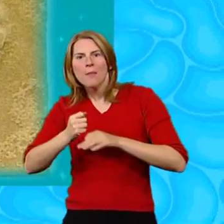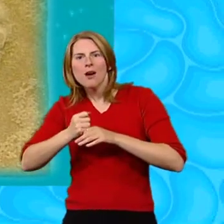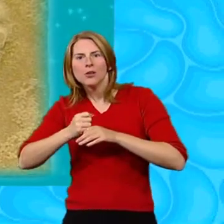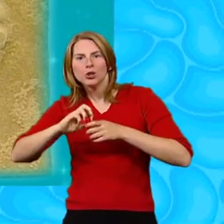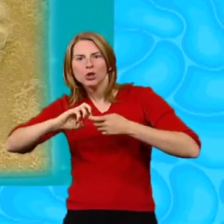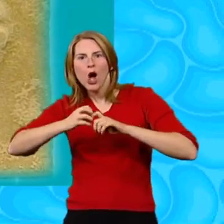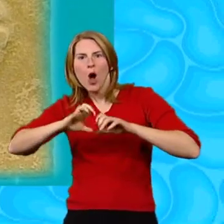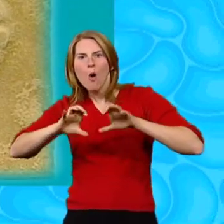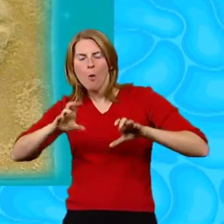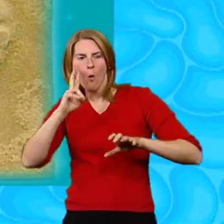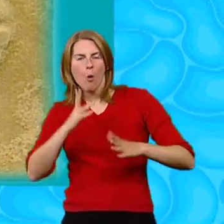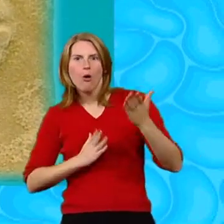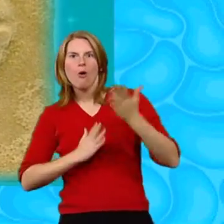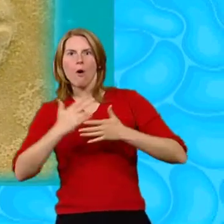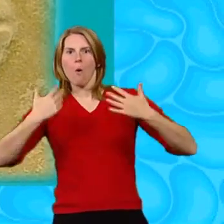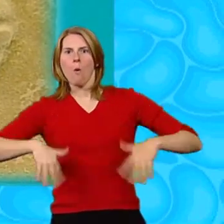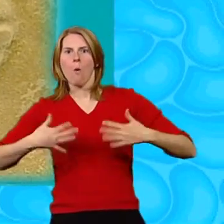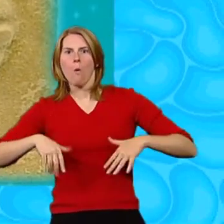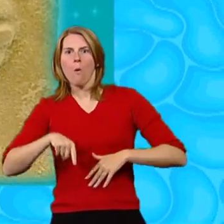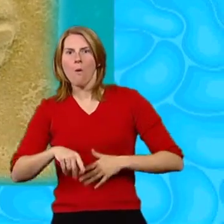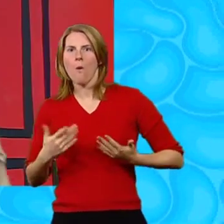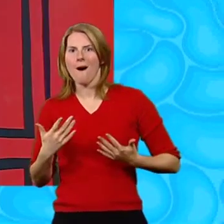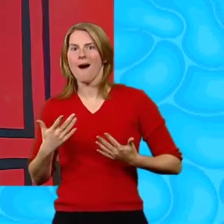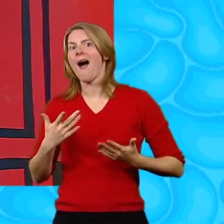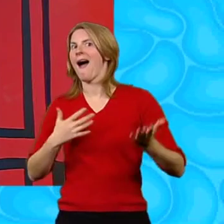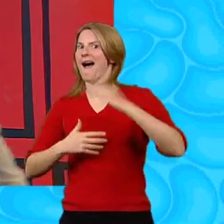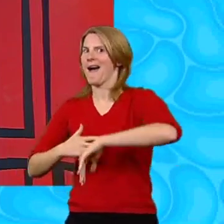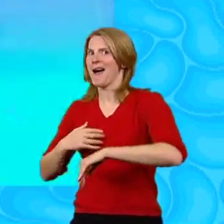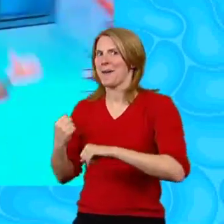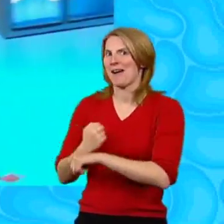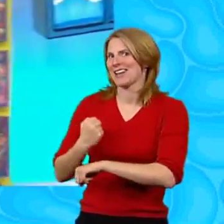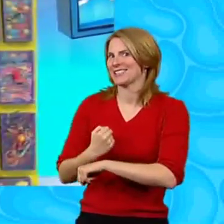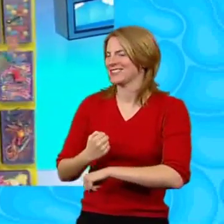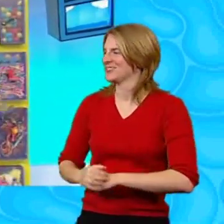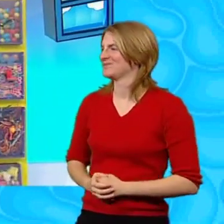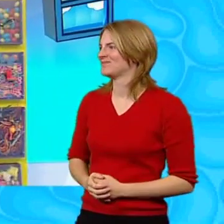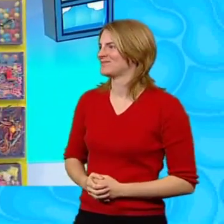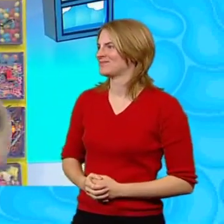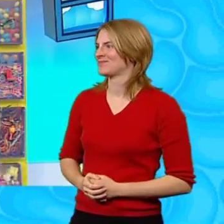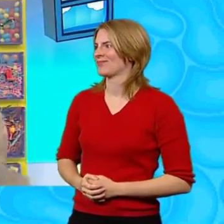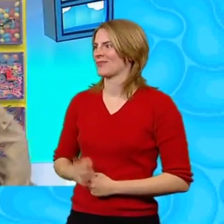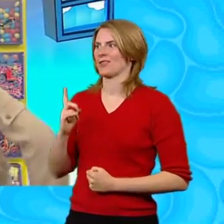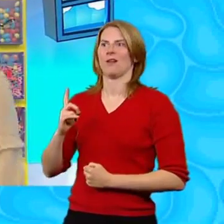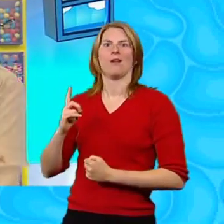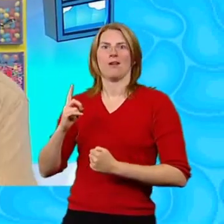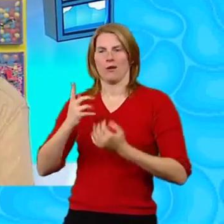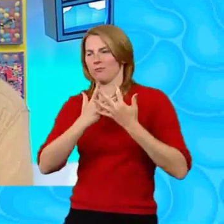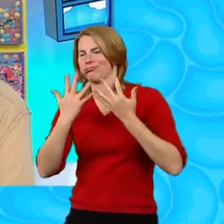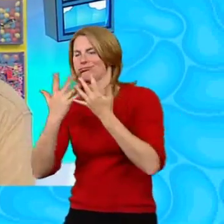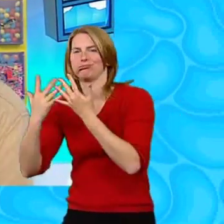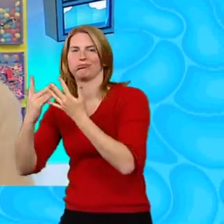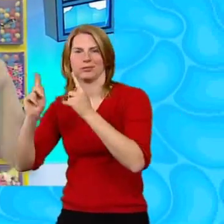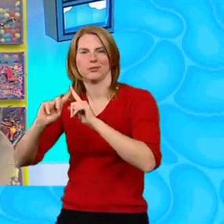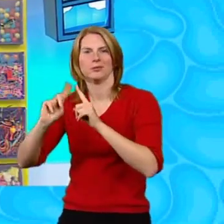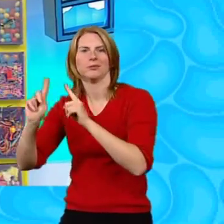make them look really old in a stone picture! Let's make it! We'll need some things from the